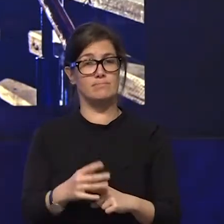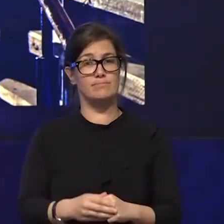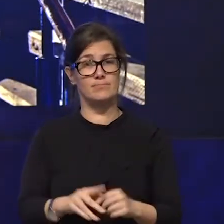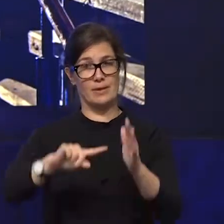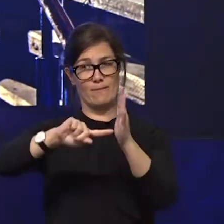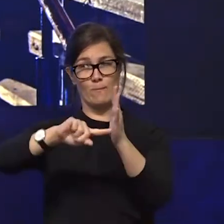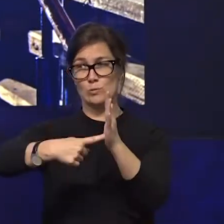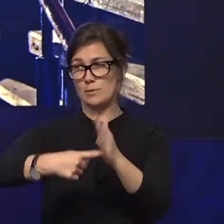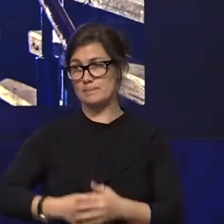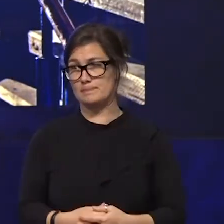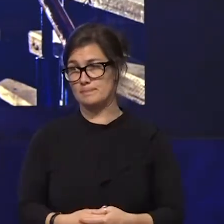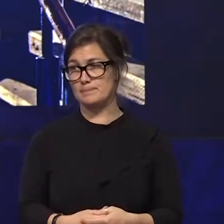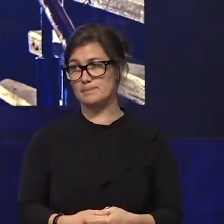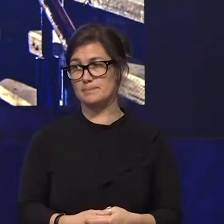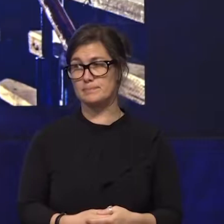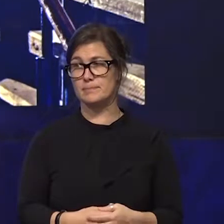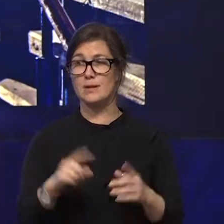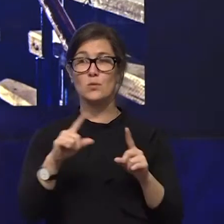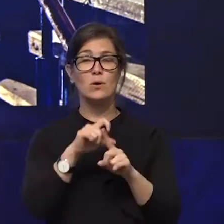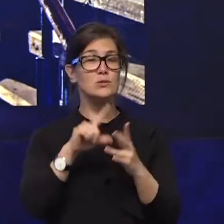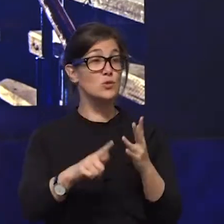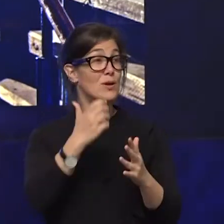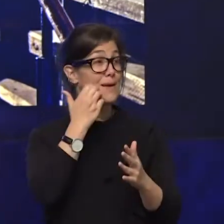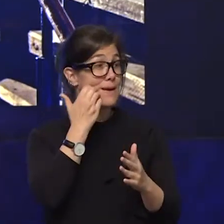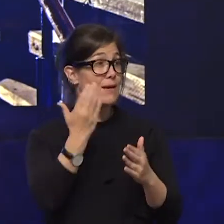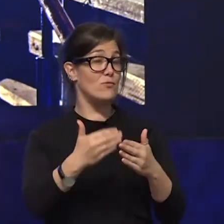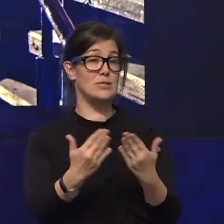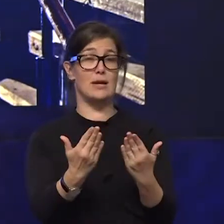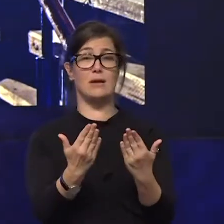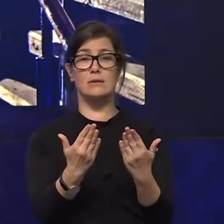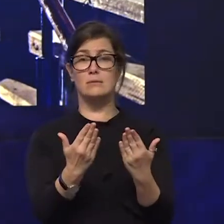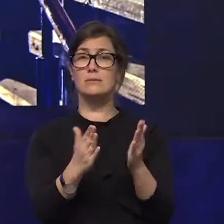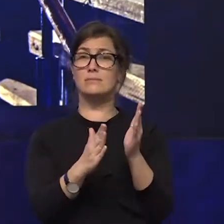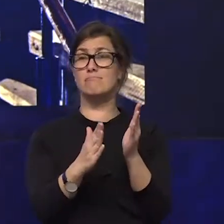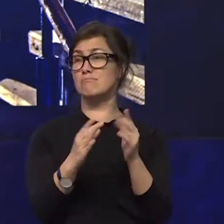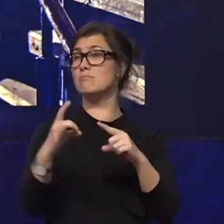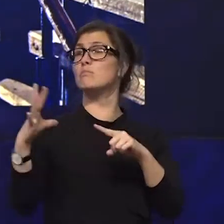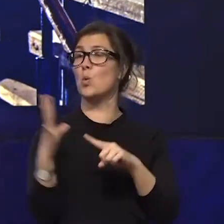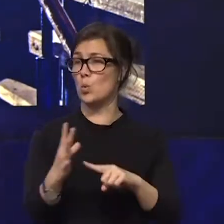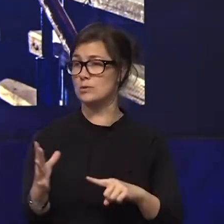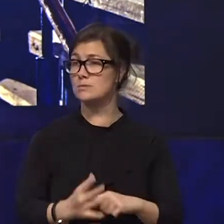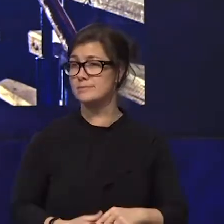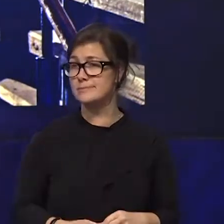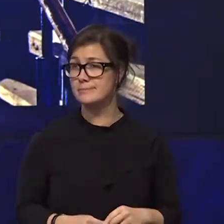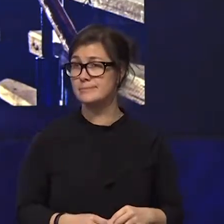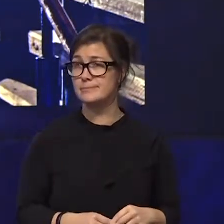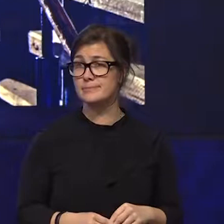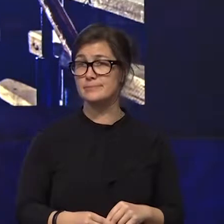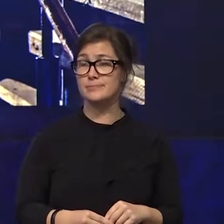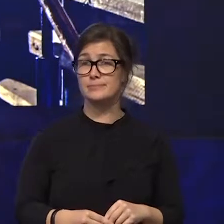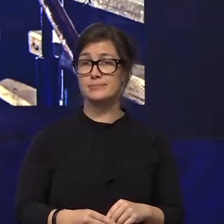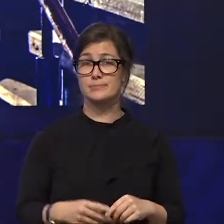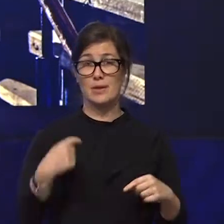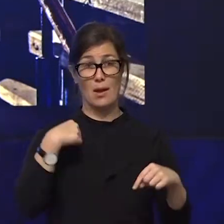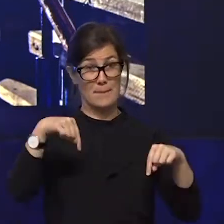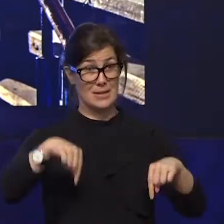stop what you do every day matters i stand here on the back